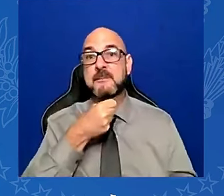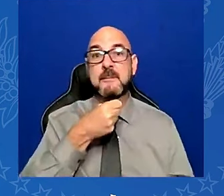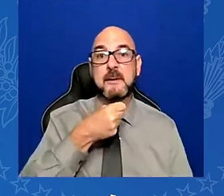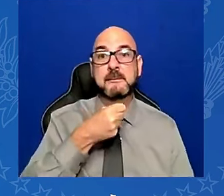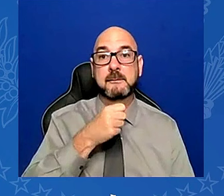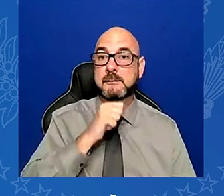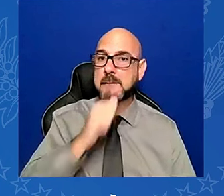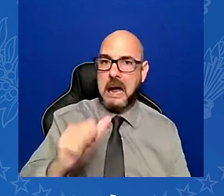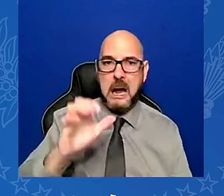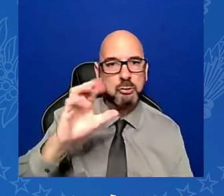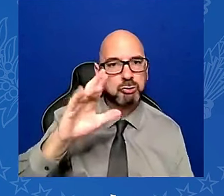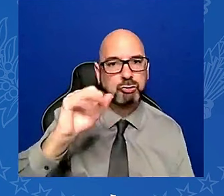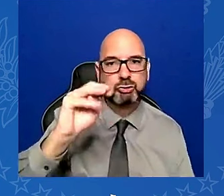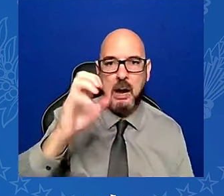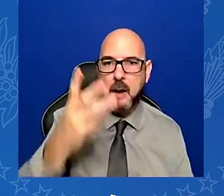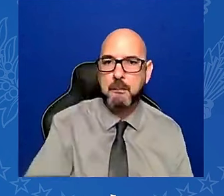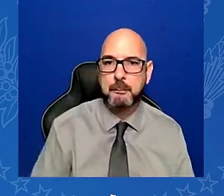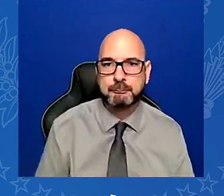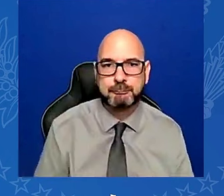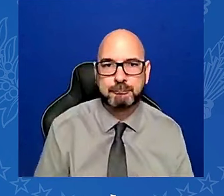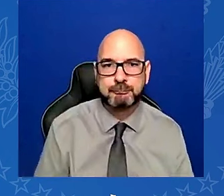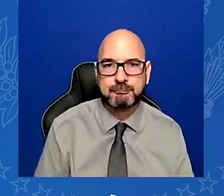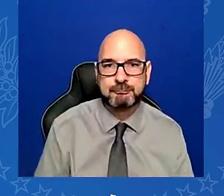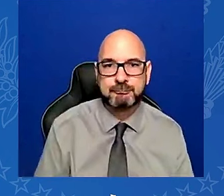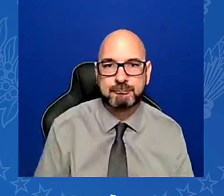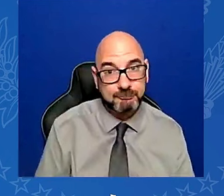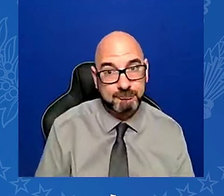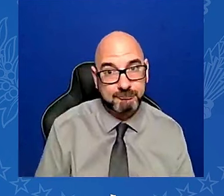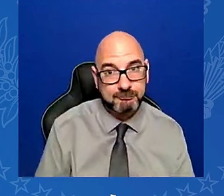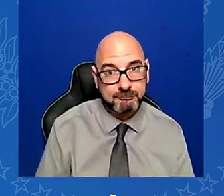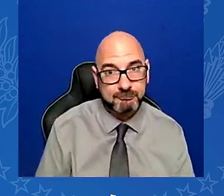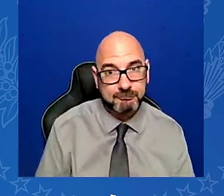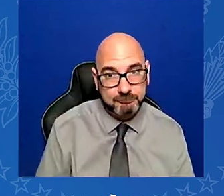And Putin should release Evan and also immediately.